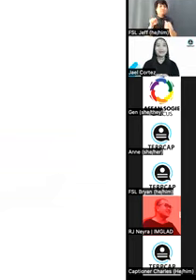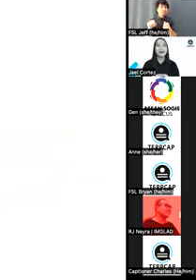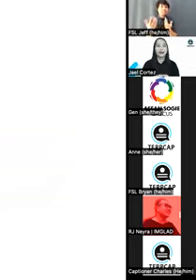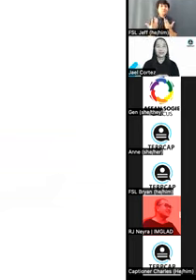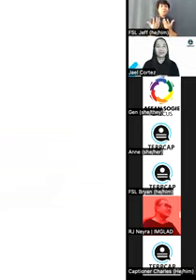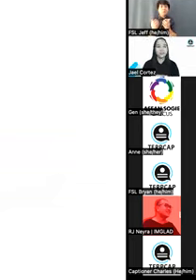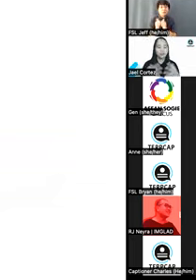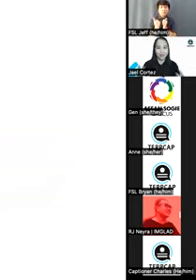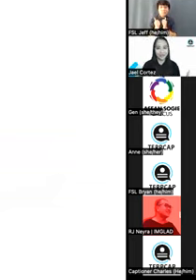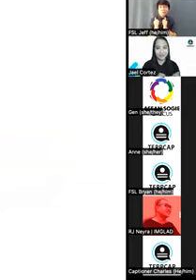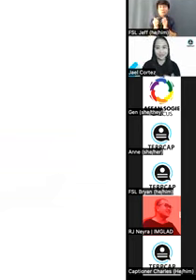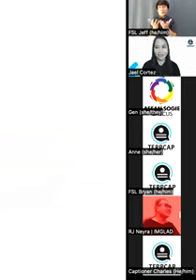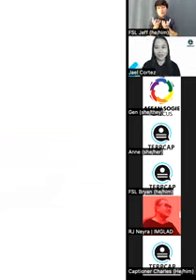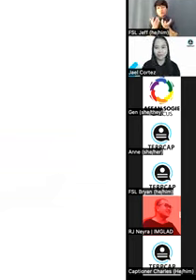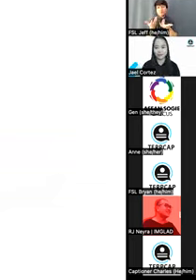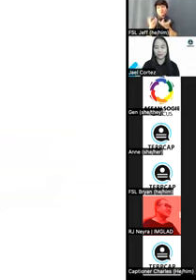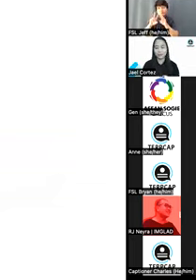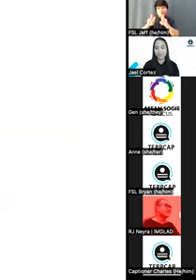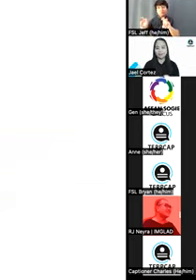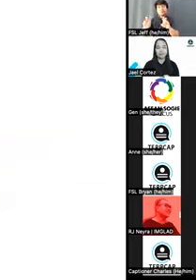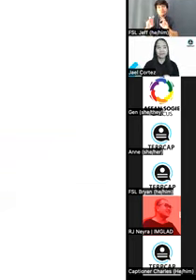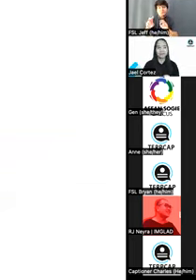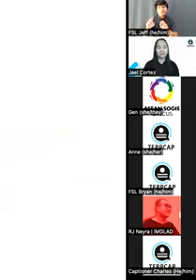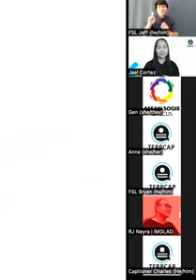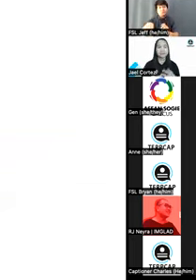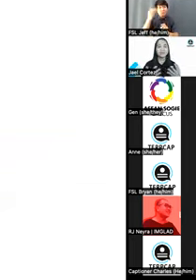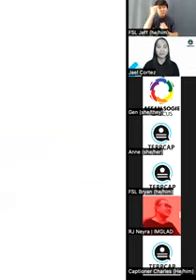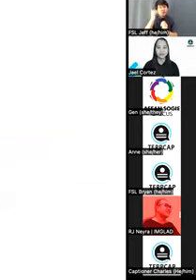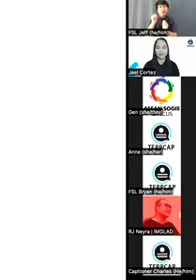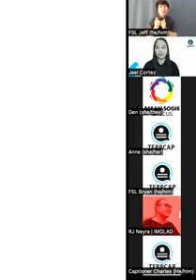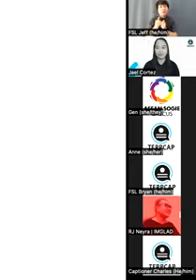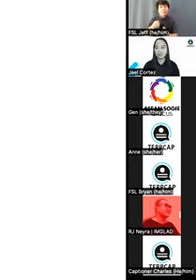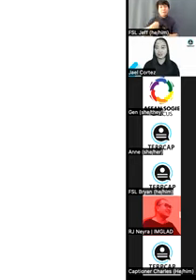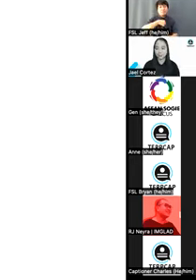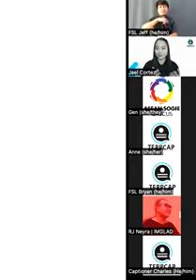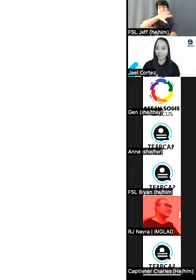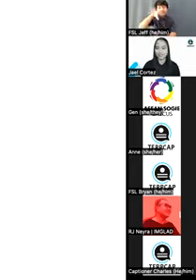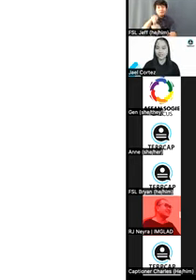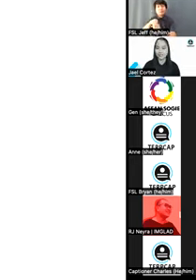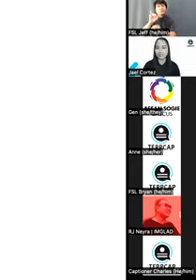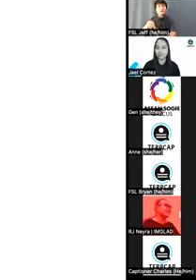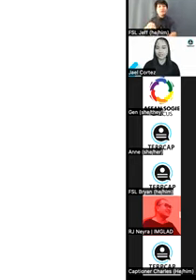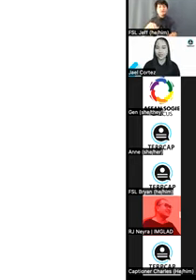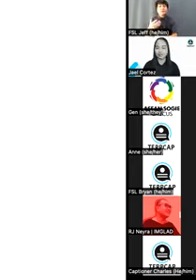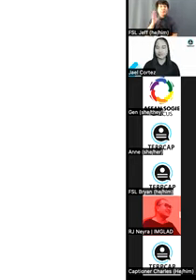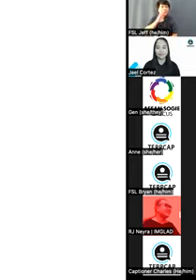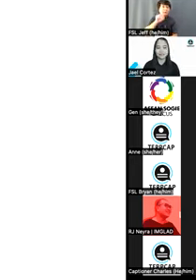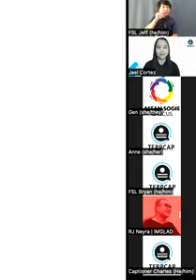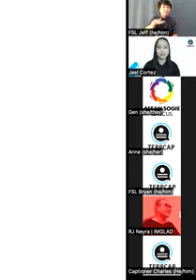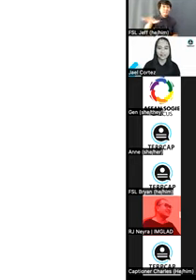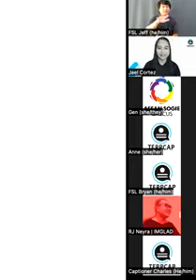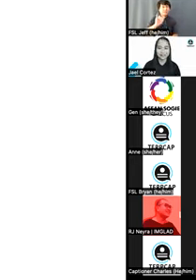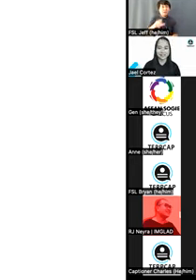ways on how we can become inclusive towards our brothers and sisters who have